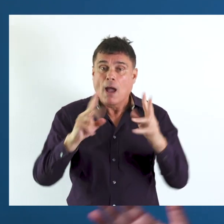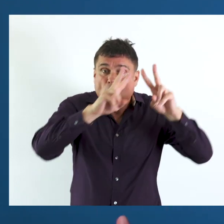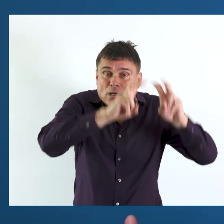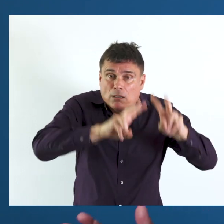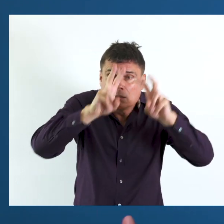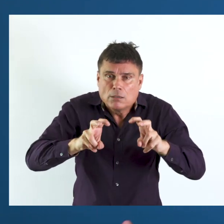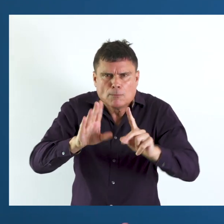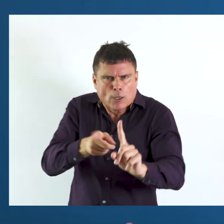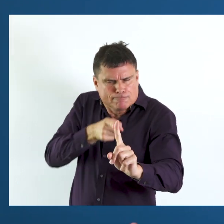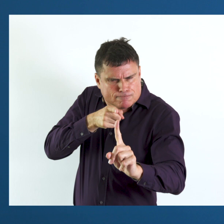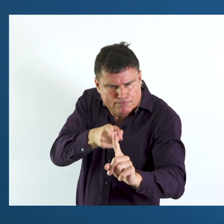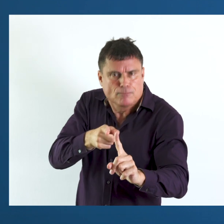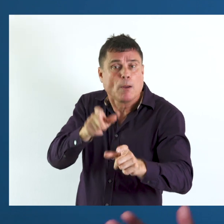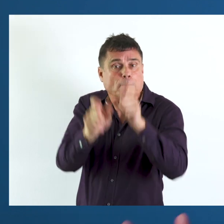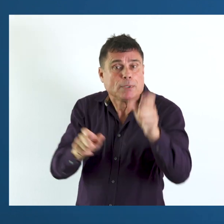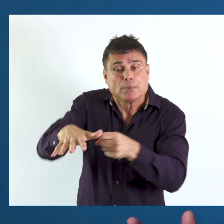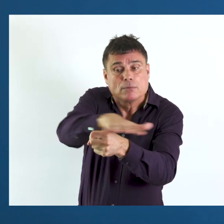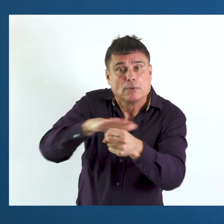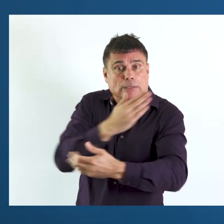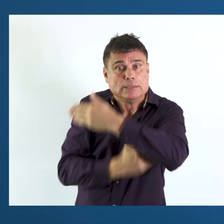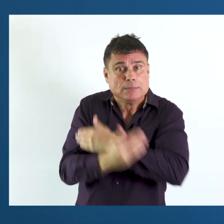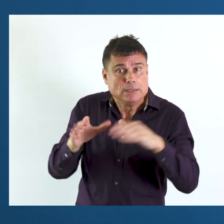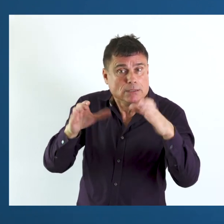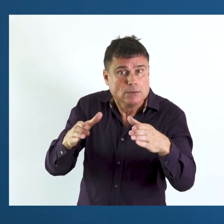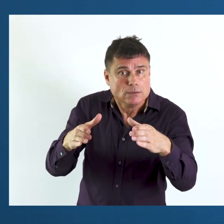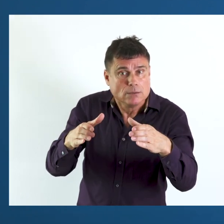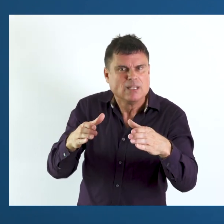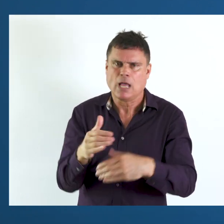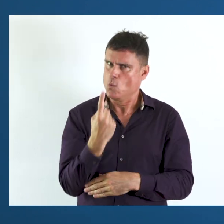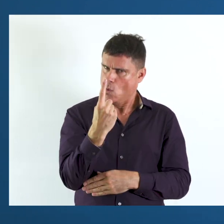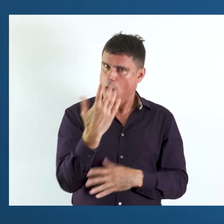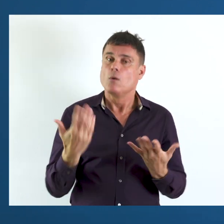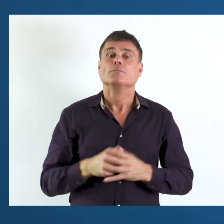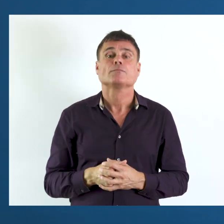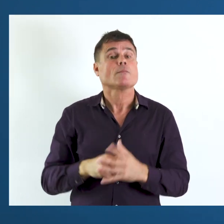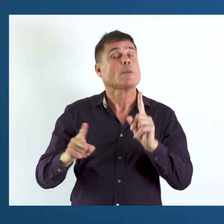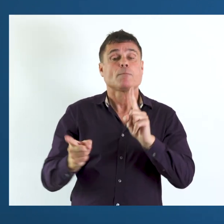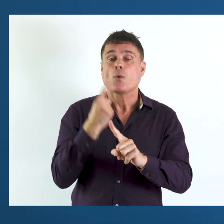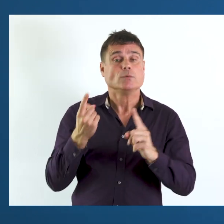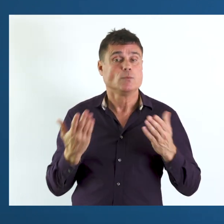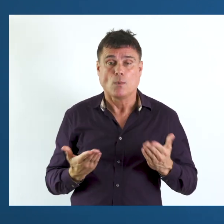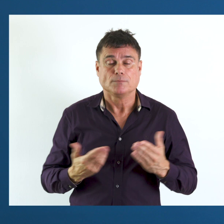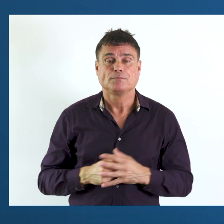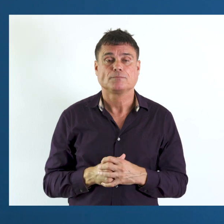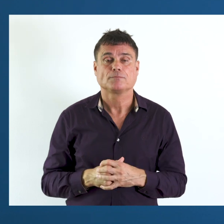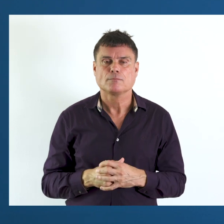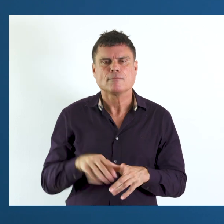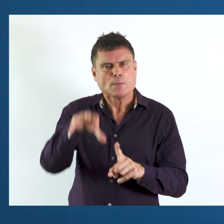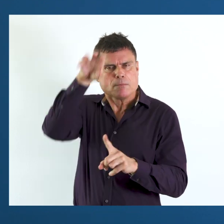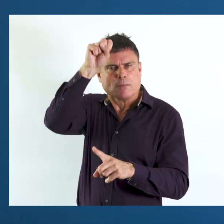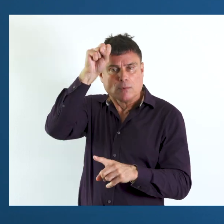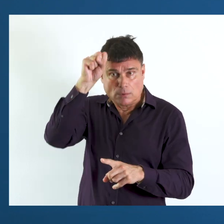that full continuum of functioning, but for data analysis, we need to identify a population of people with